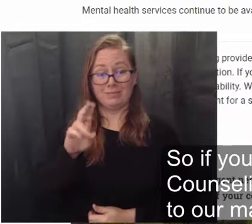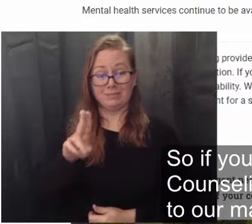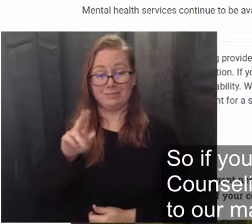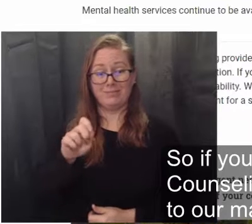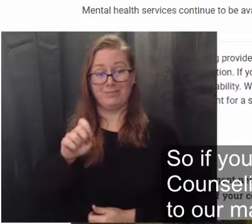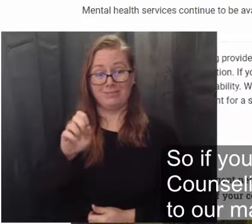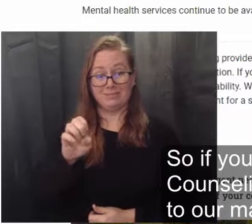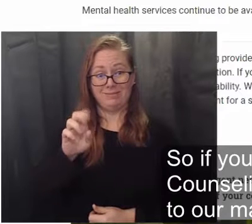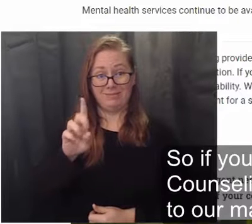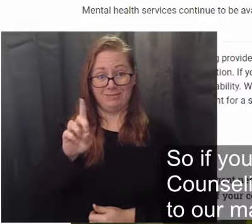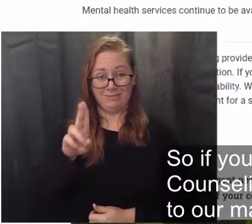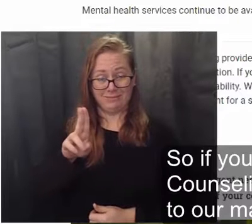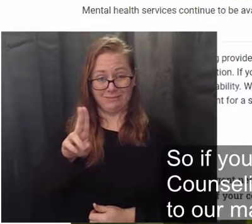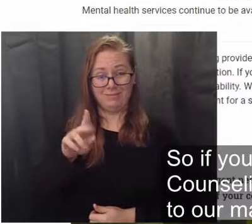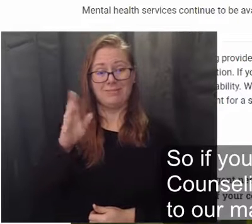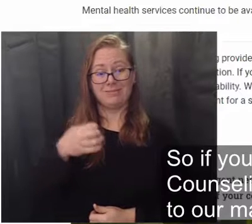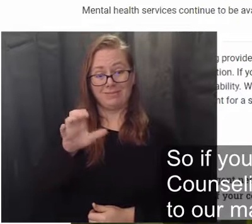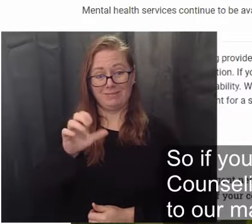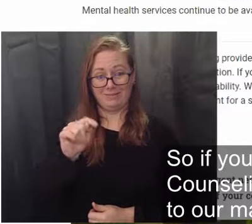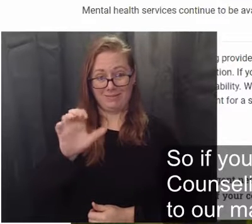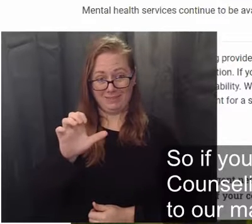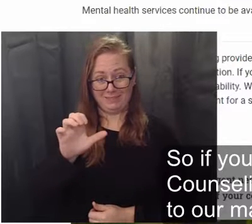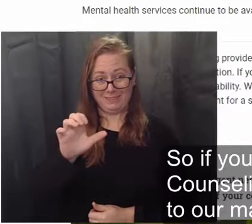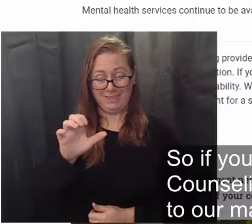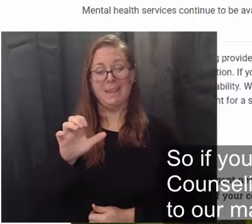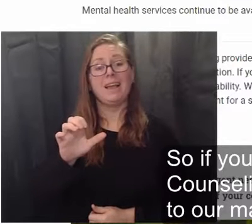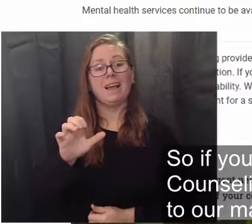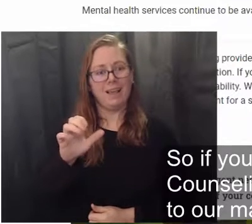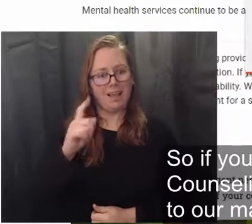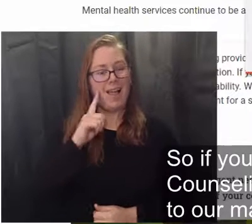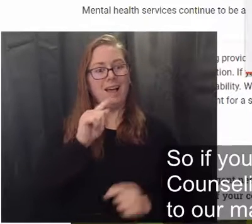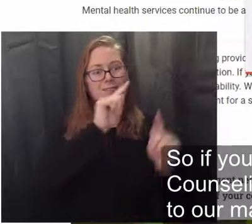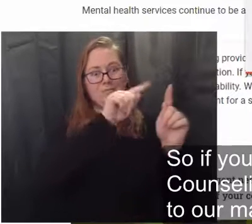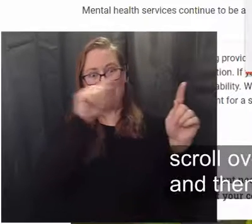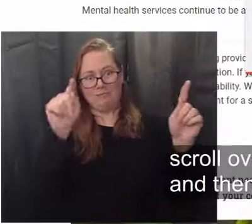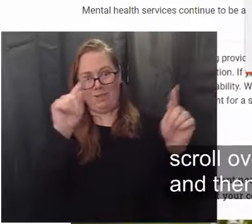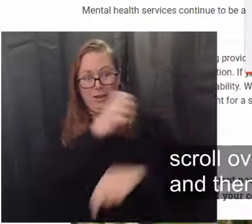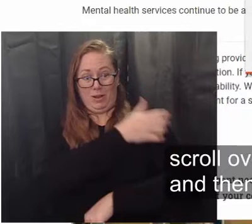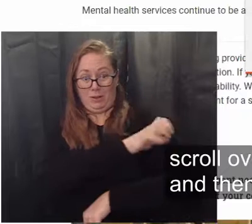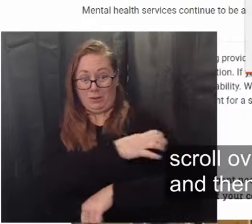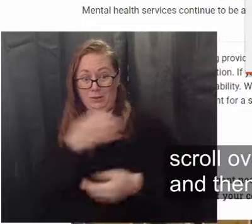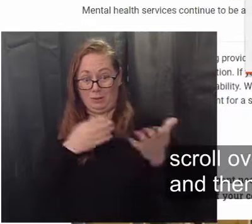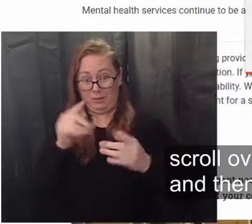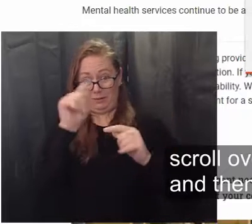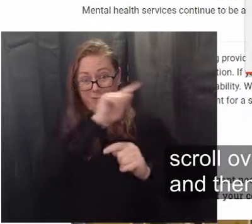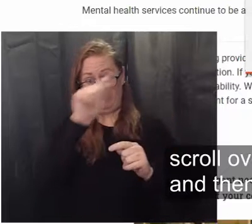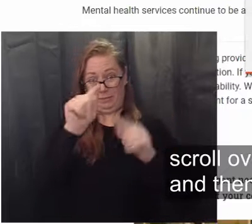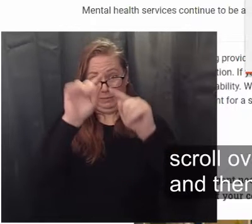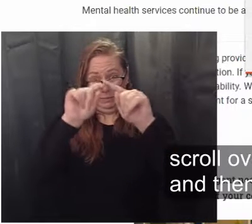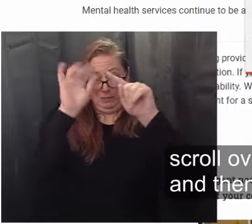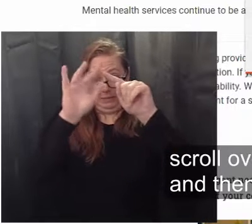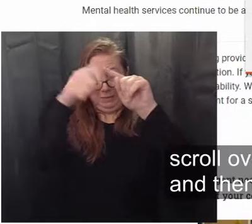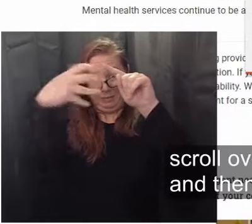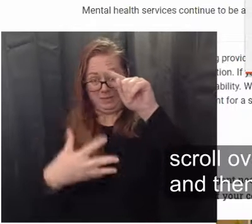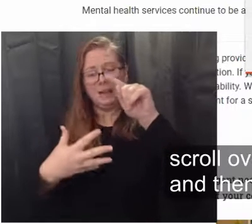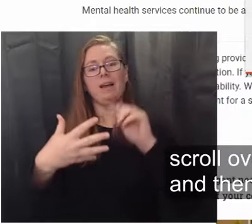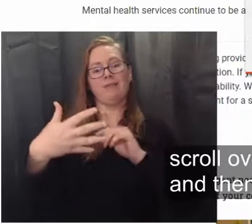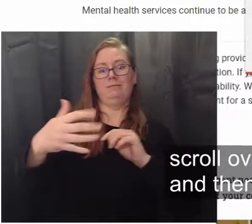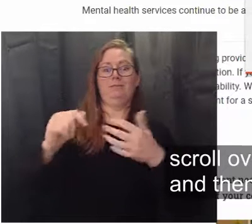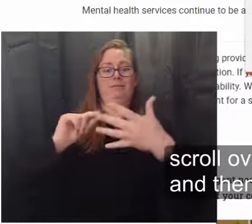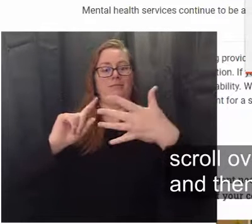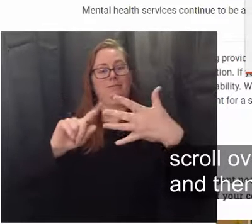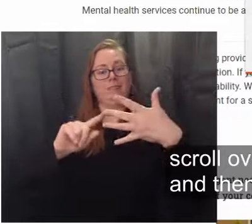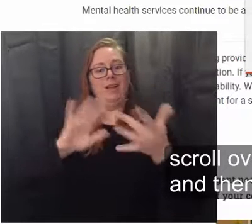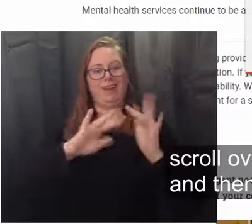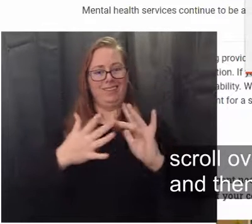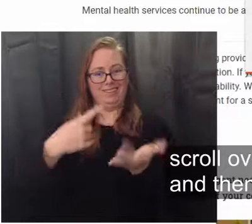searching Counseling and Testing Service, we'll bring you to our main website, scroll over to the Clinical Services tab, and then